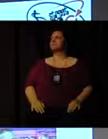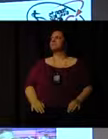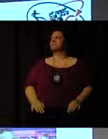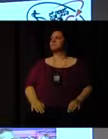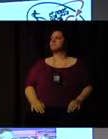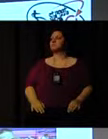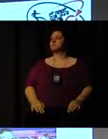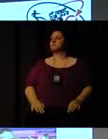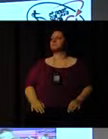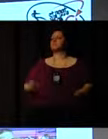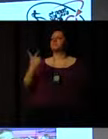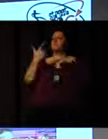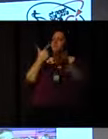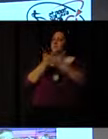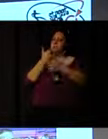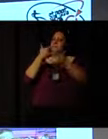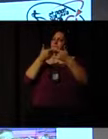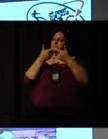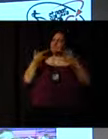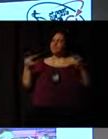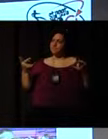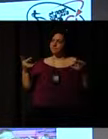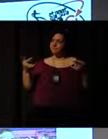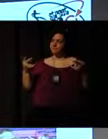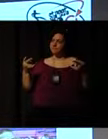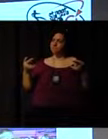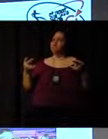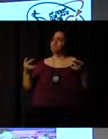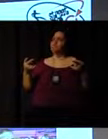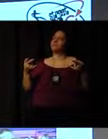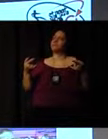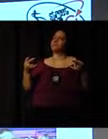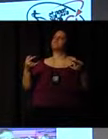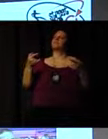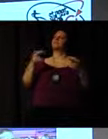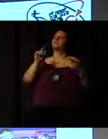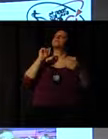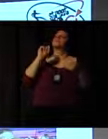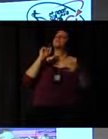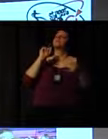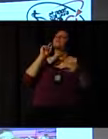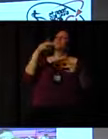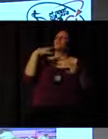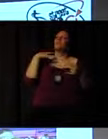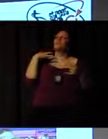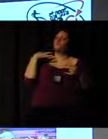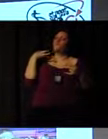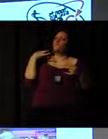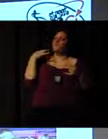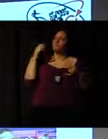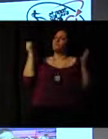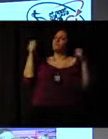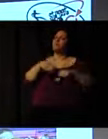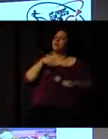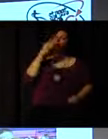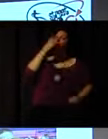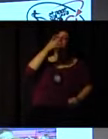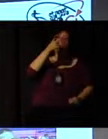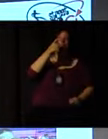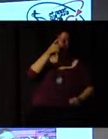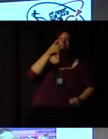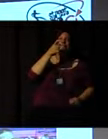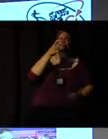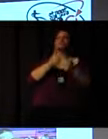young people, our volunteers to be able to experience the Games. And we managed to get 1800 young people to